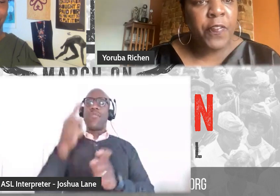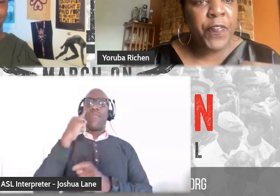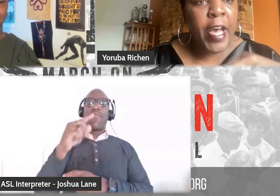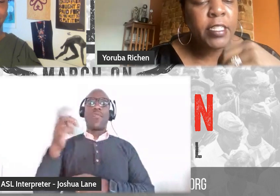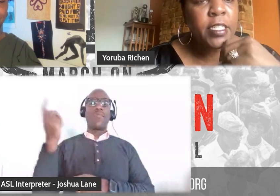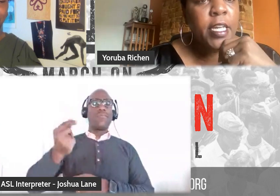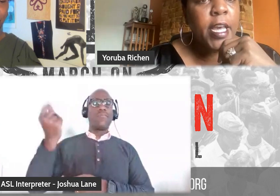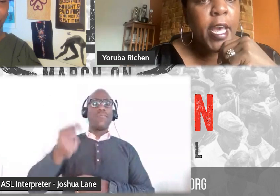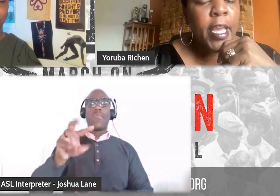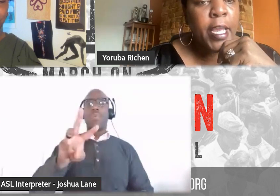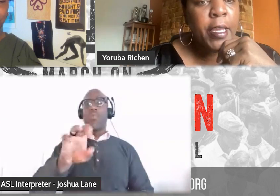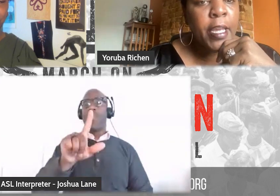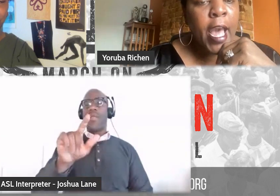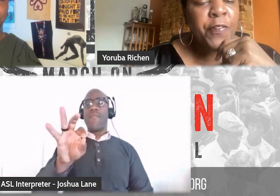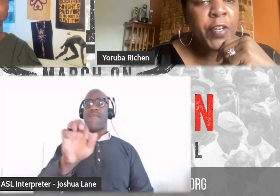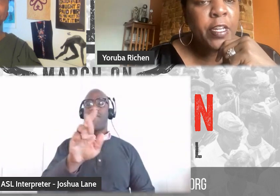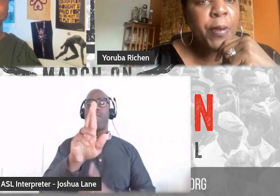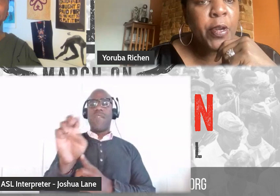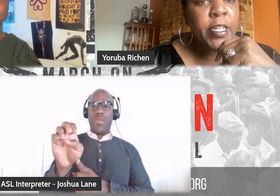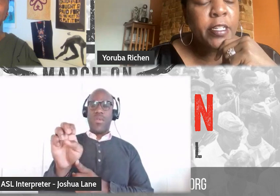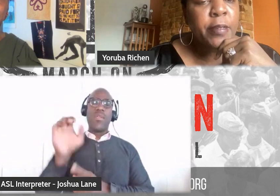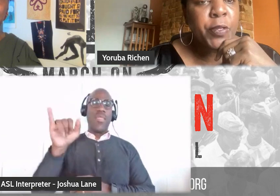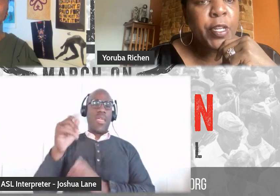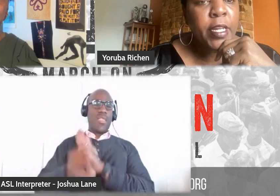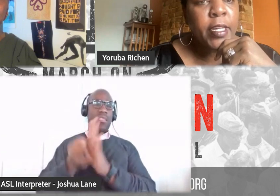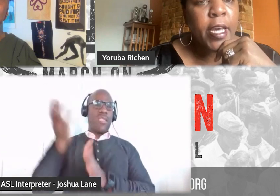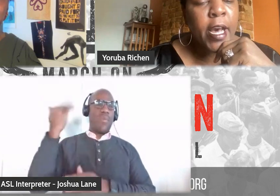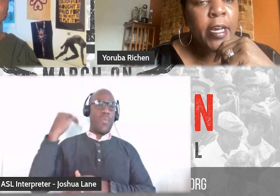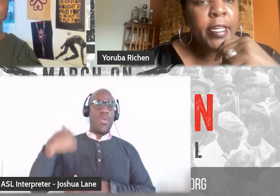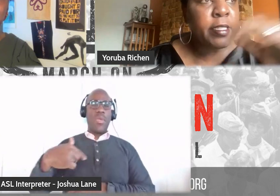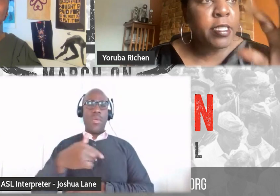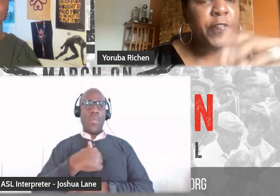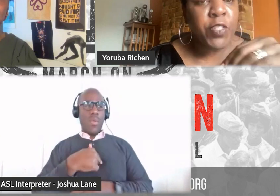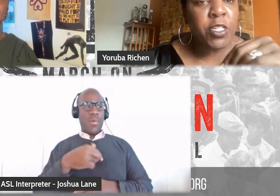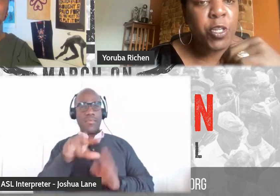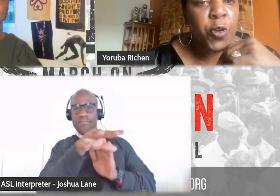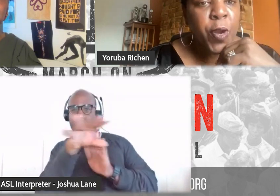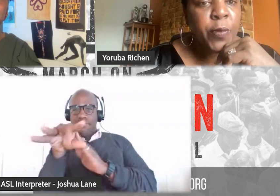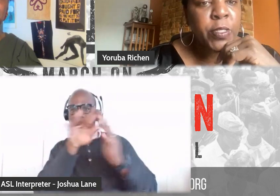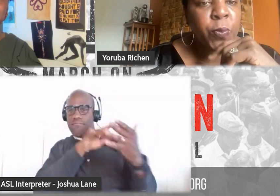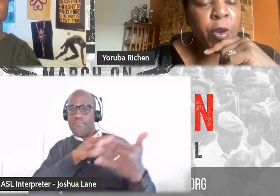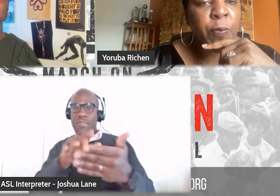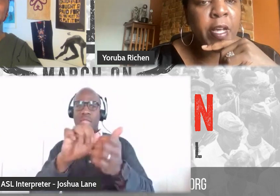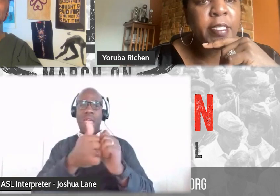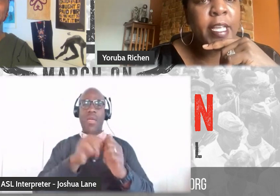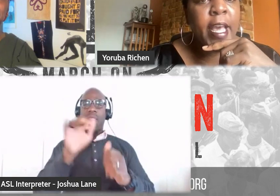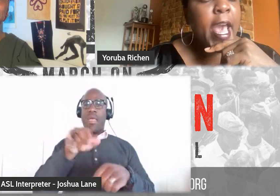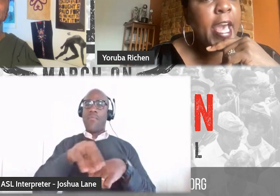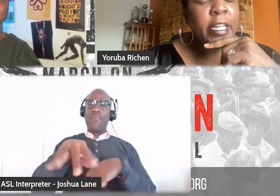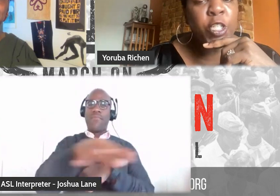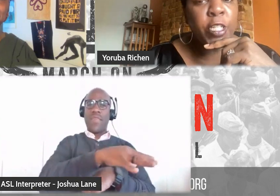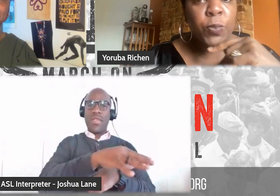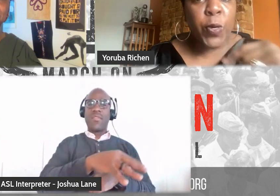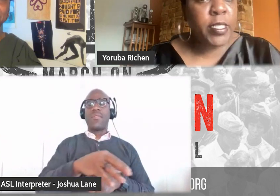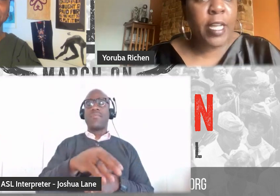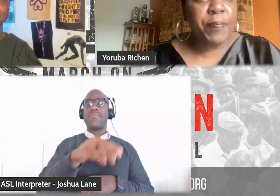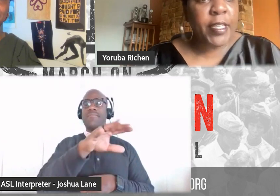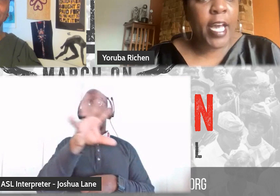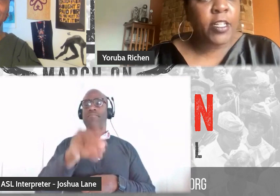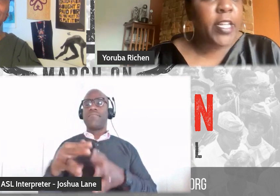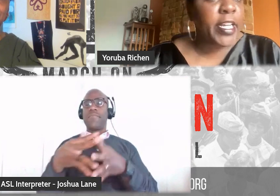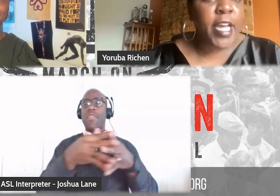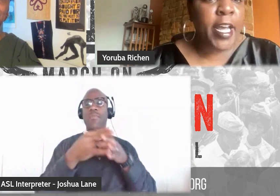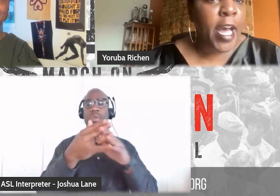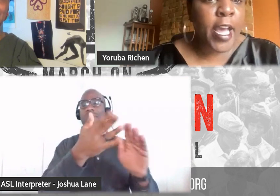this is going to affect a African-American community, uh, in San Francisco where I was, where I was. And it just was